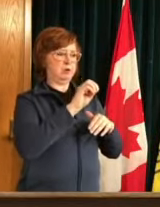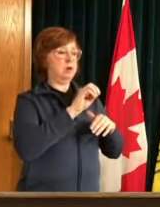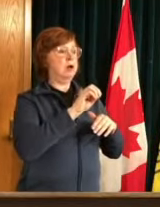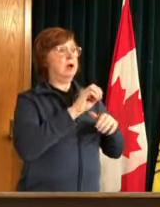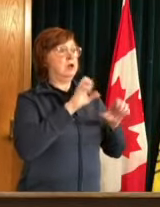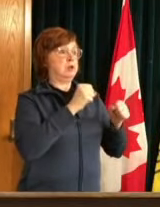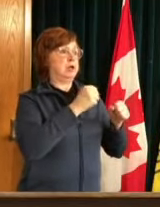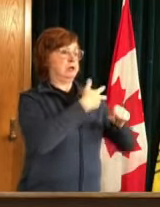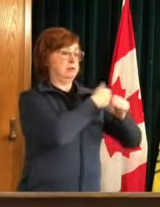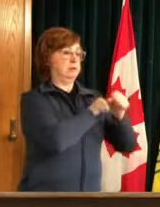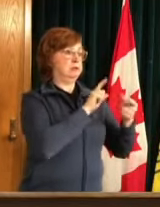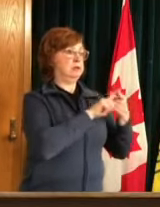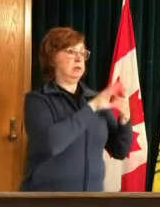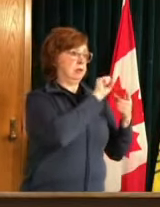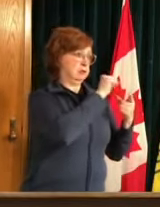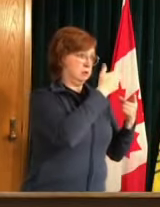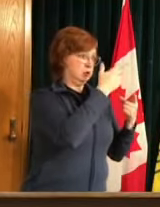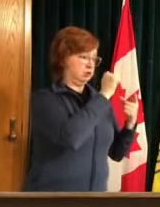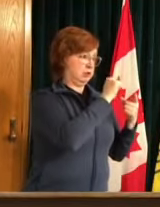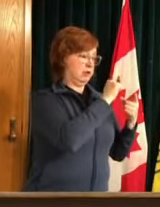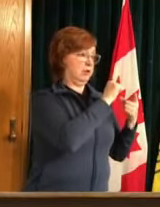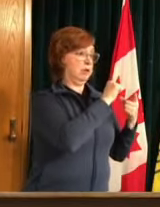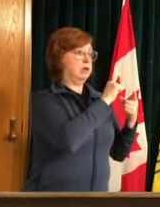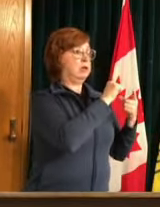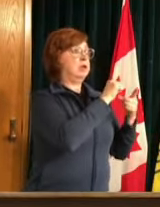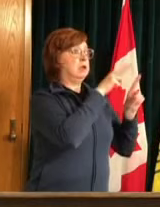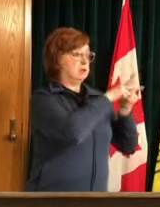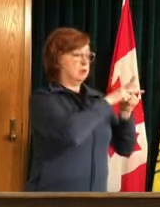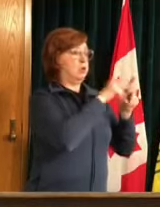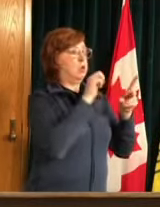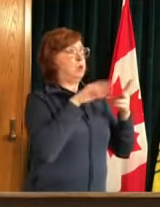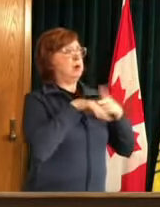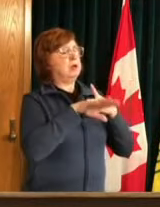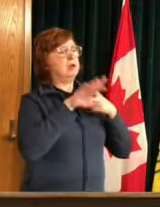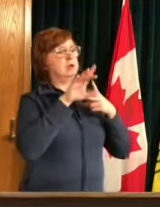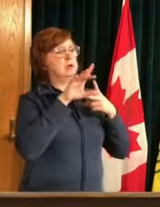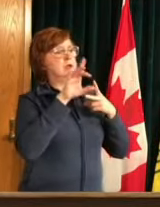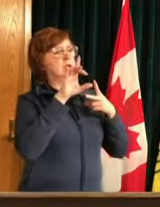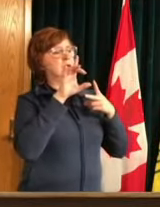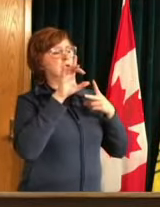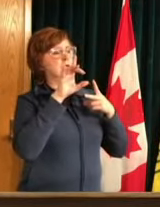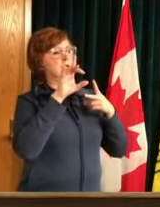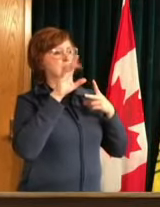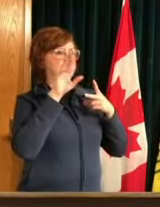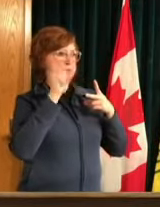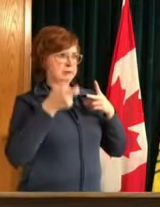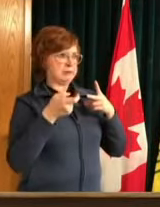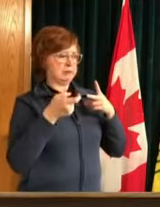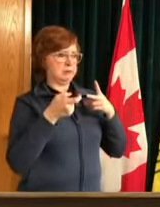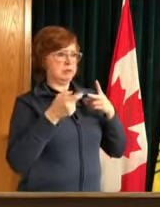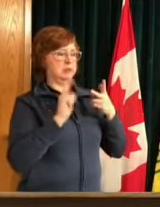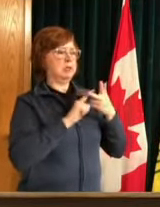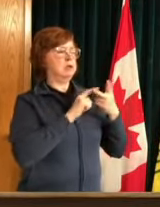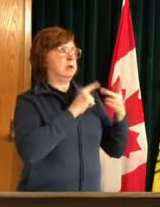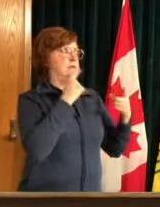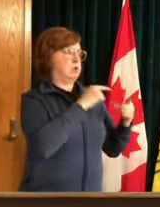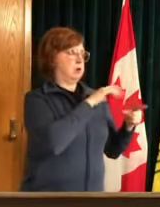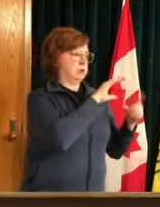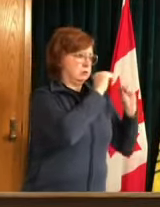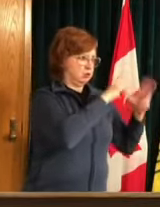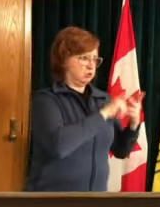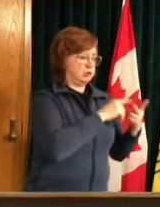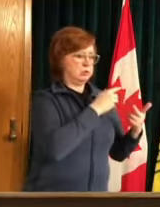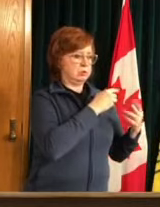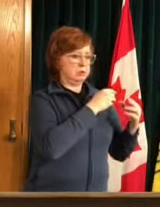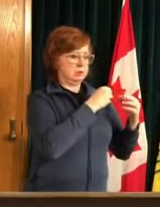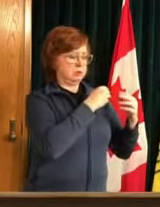sha system for our teachers and in-school staff our correctional guards any remaining police and firefighters that